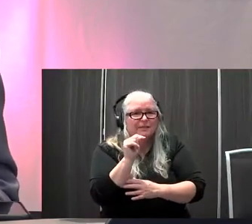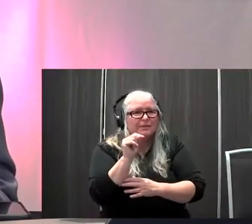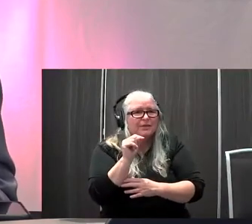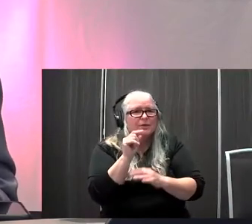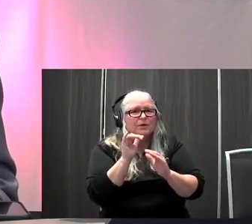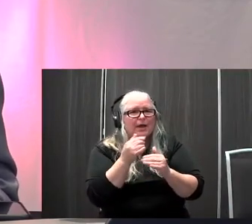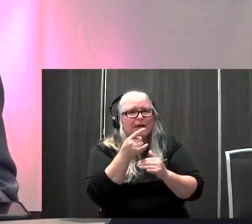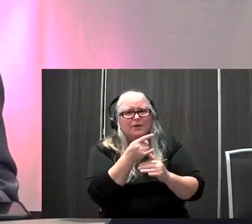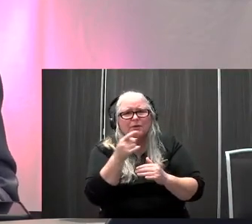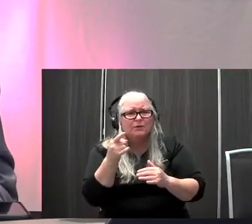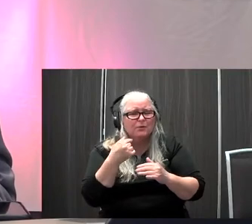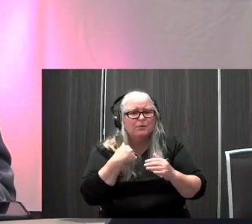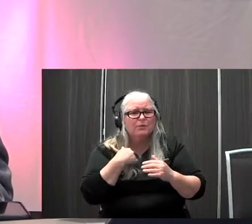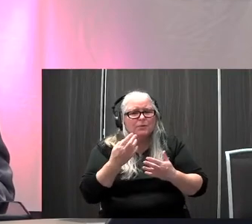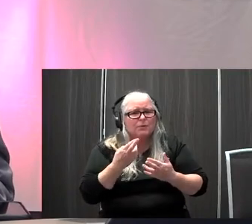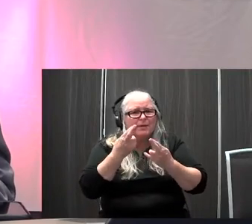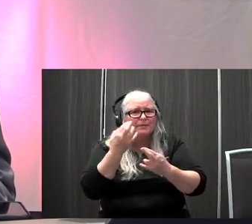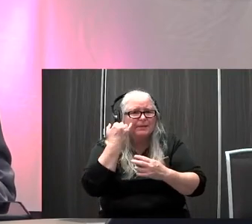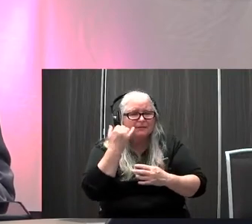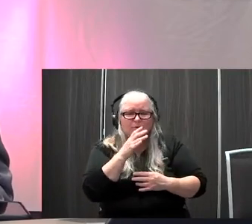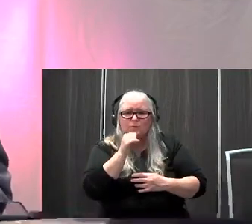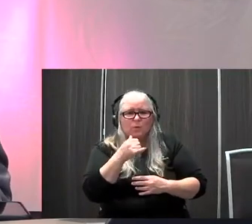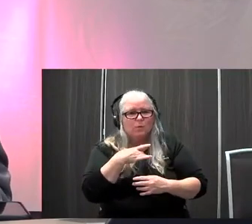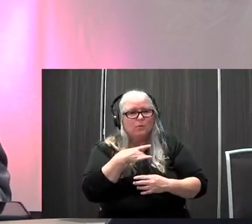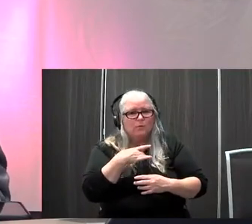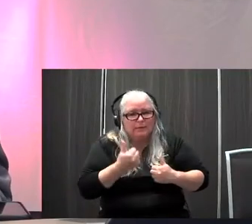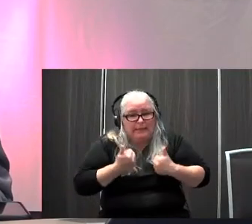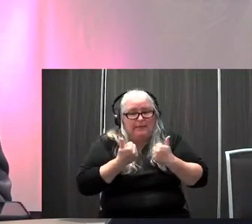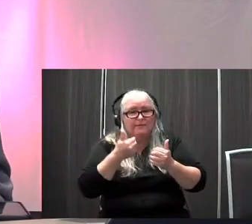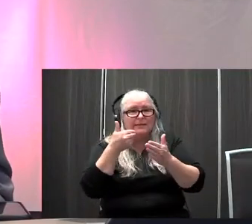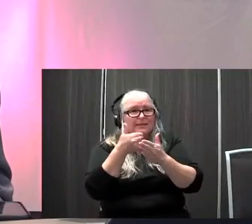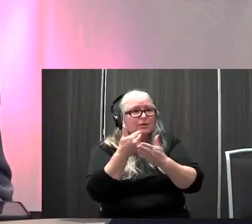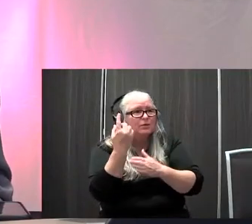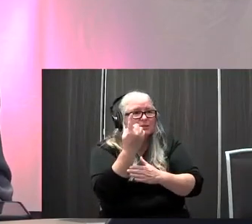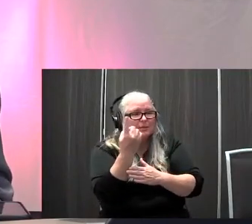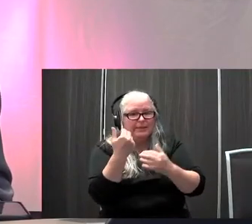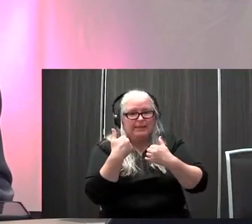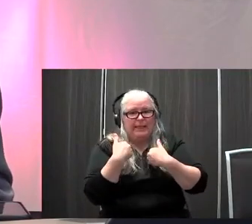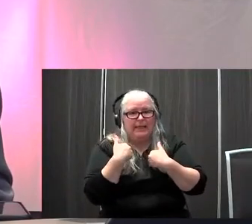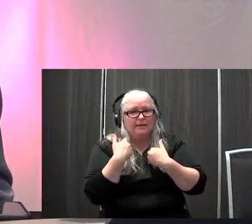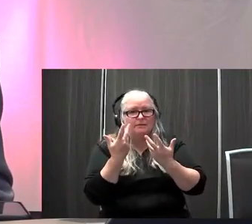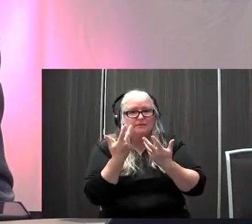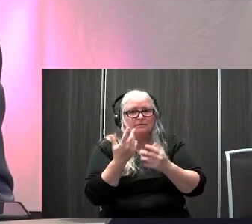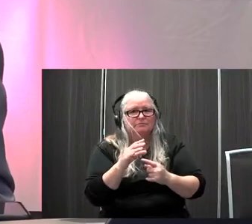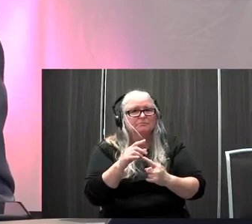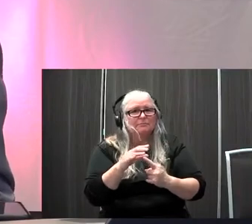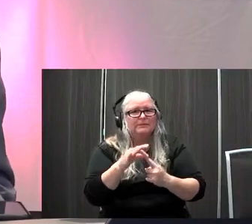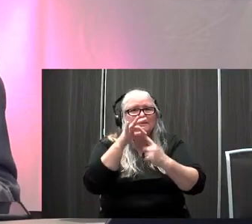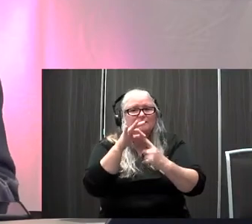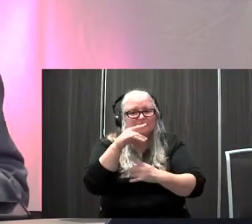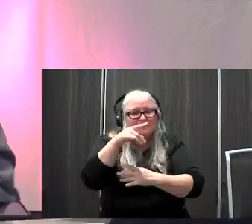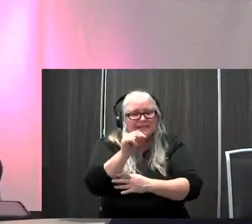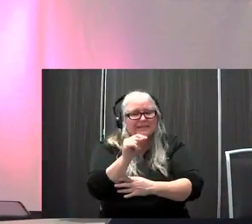how do you recommend it when, if you don't live near someplace that has specific PT and rehab type?